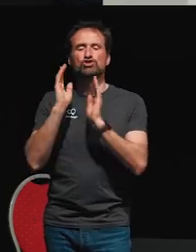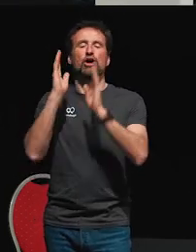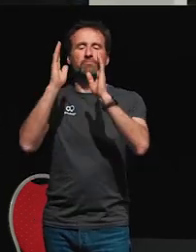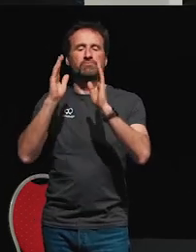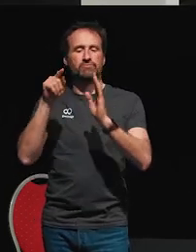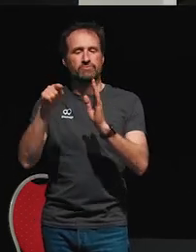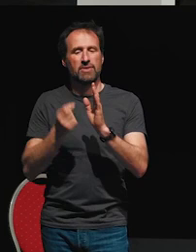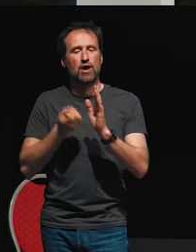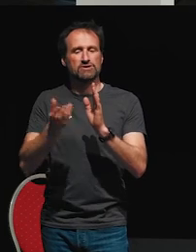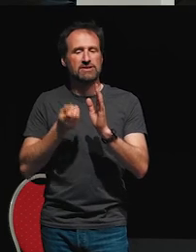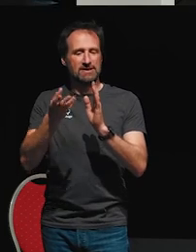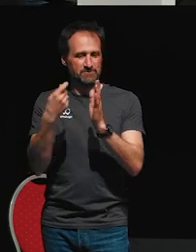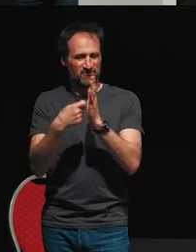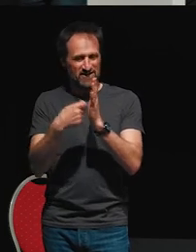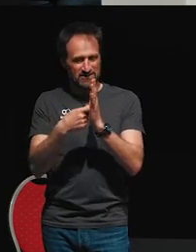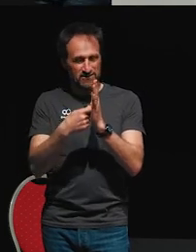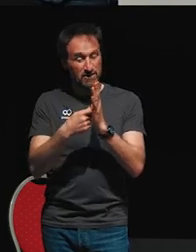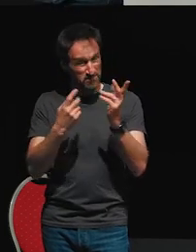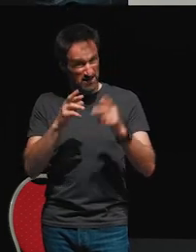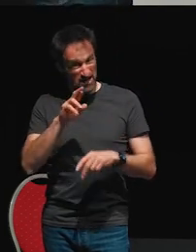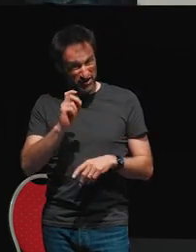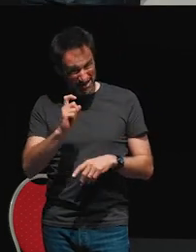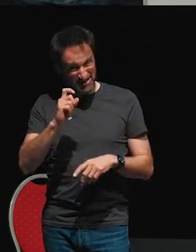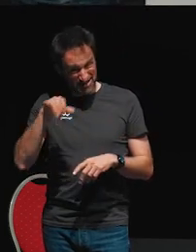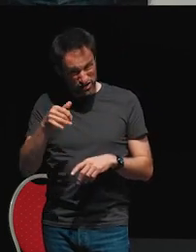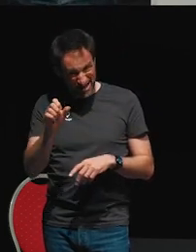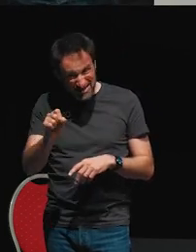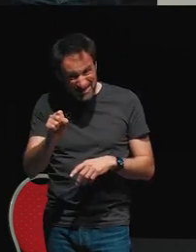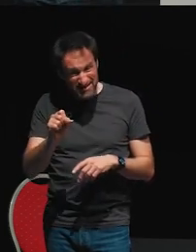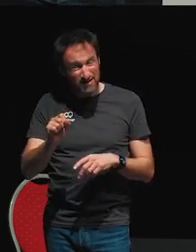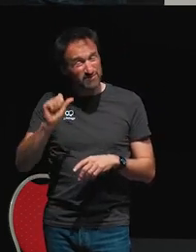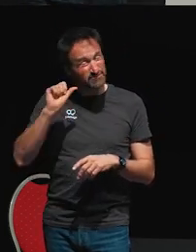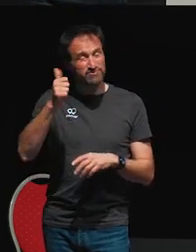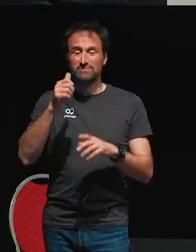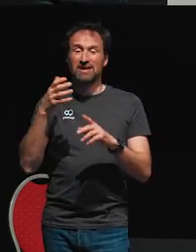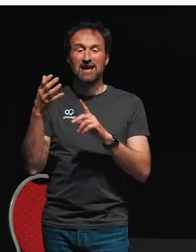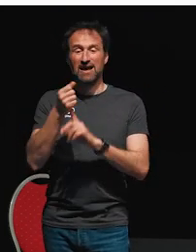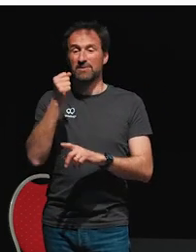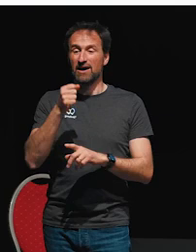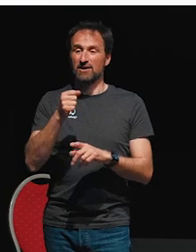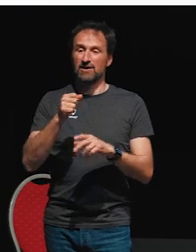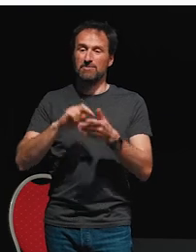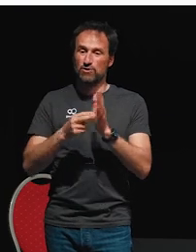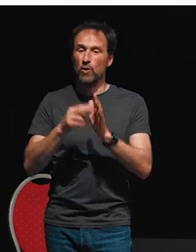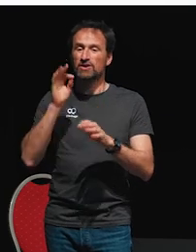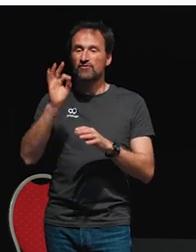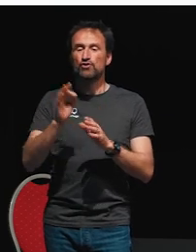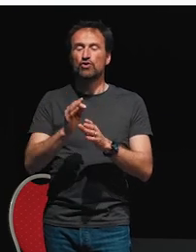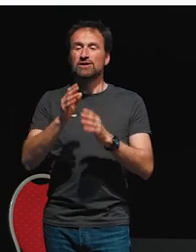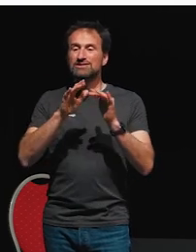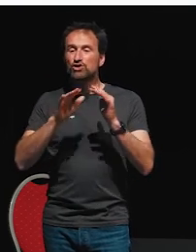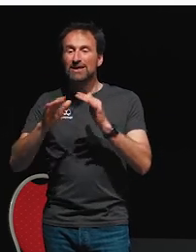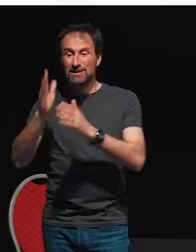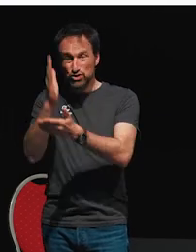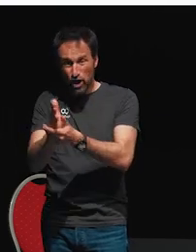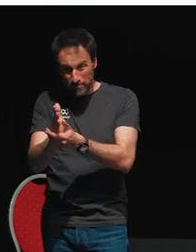However, it turns out that in RxJS, the most accessible methods we have of stopping observables or stopping streams have to do